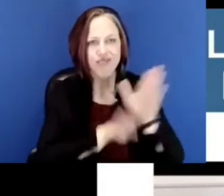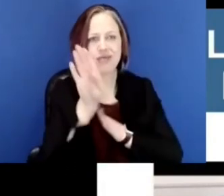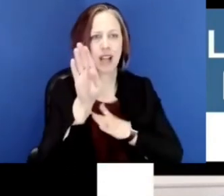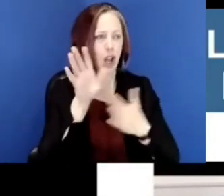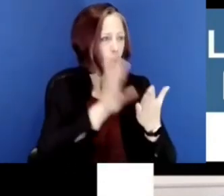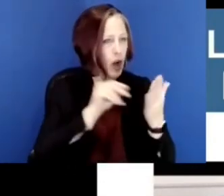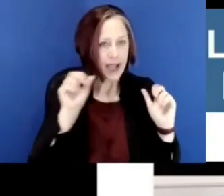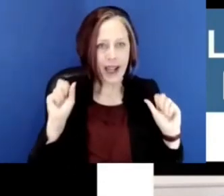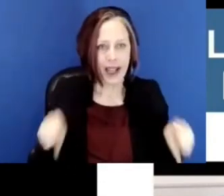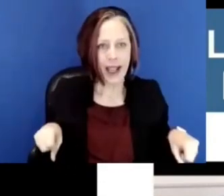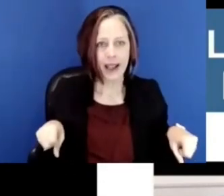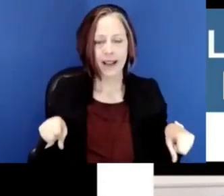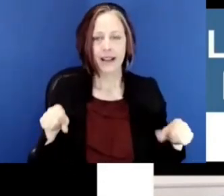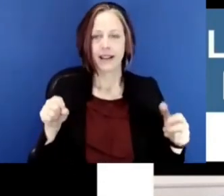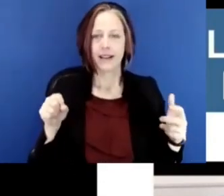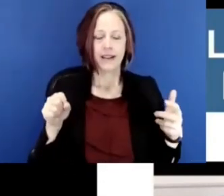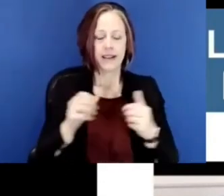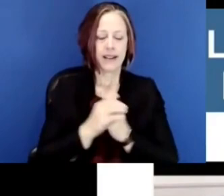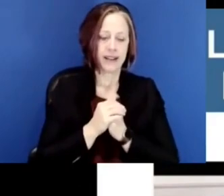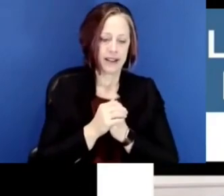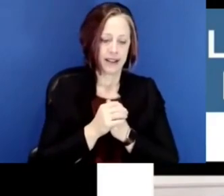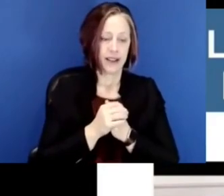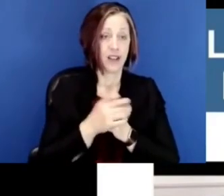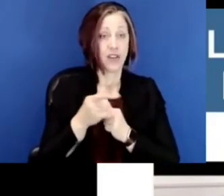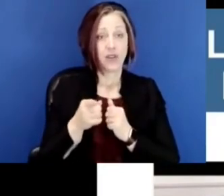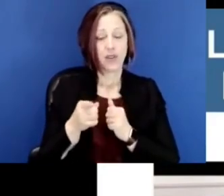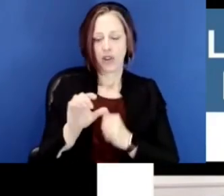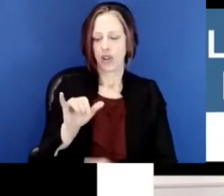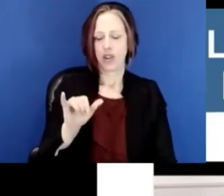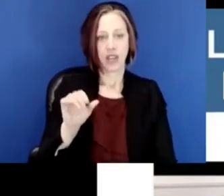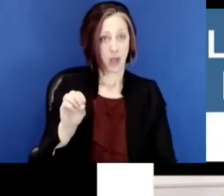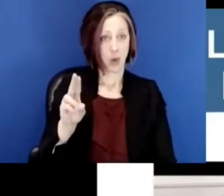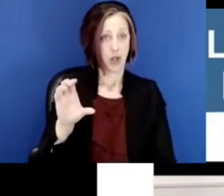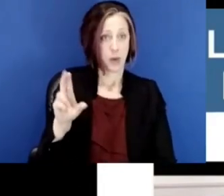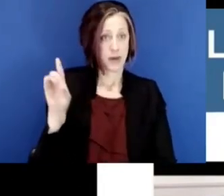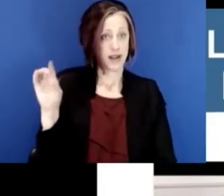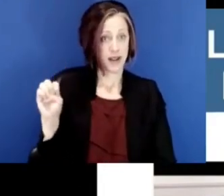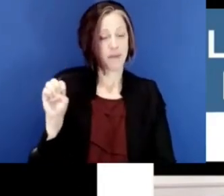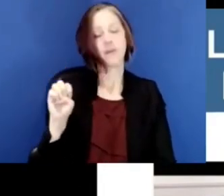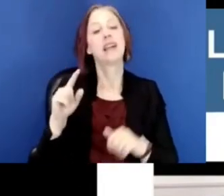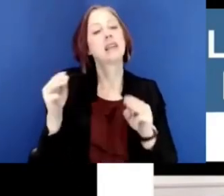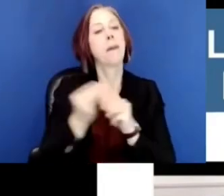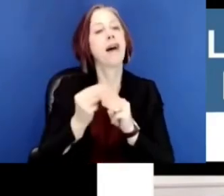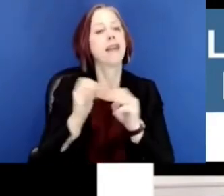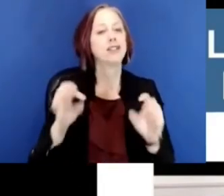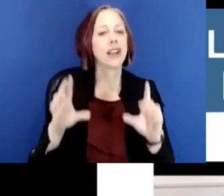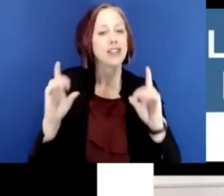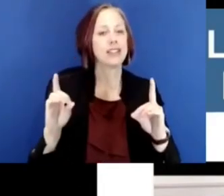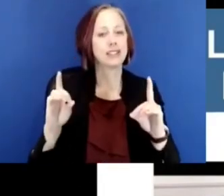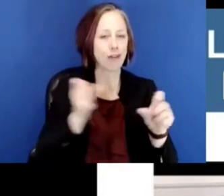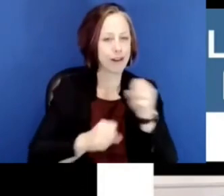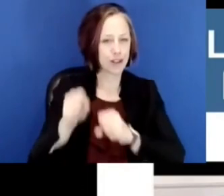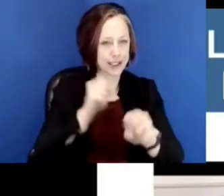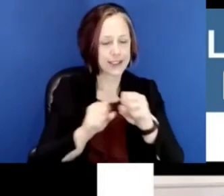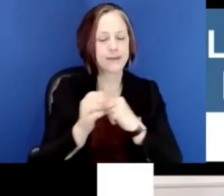to accelerate their learning in this moment. You cubed is a math education